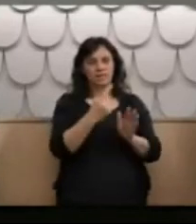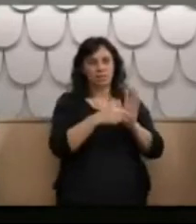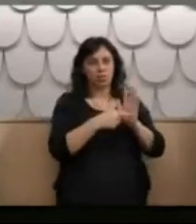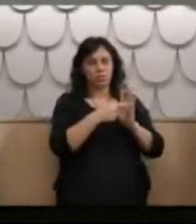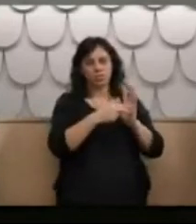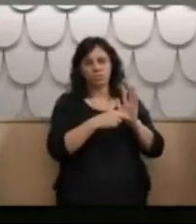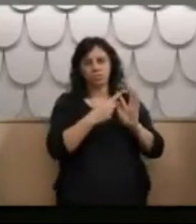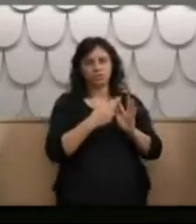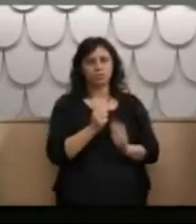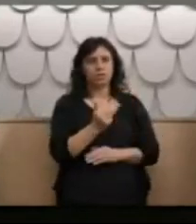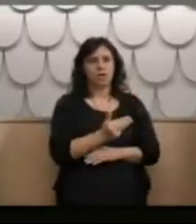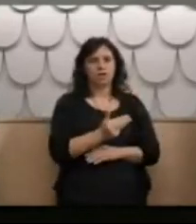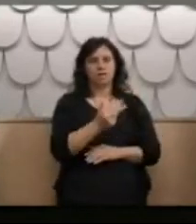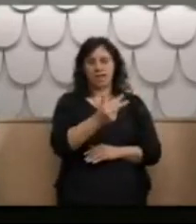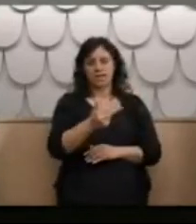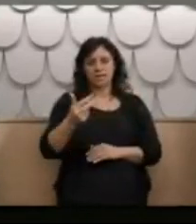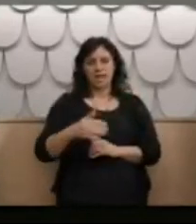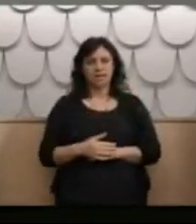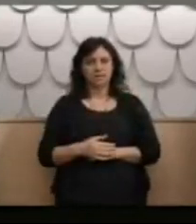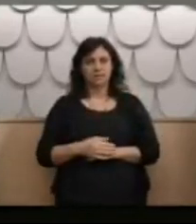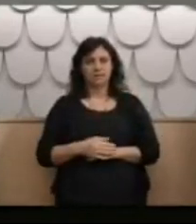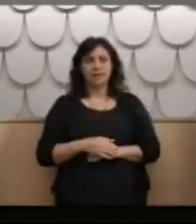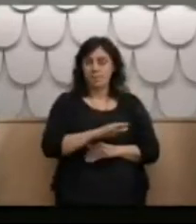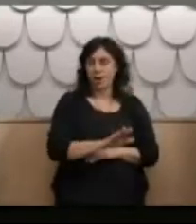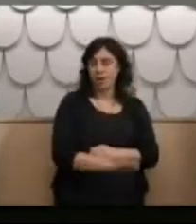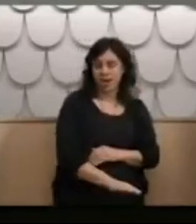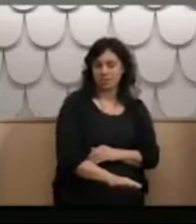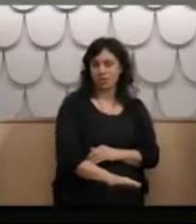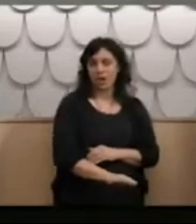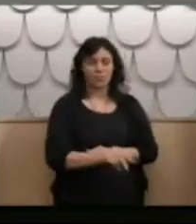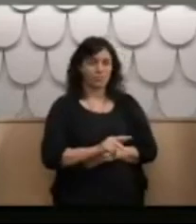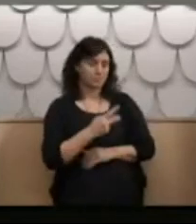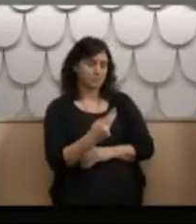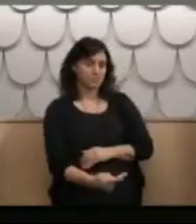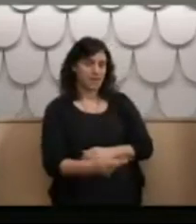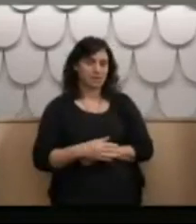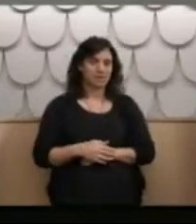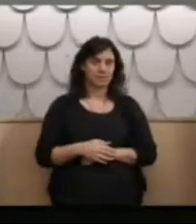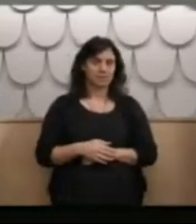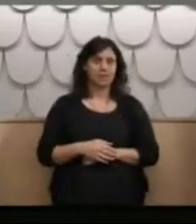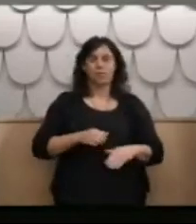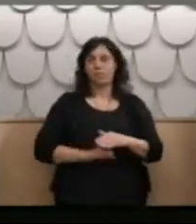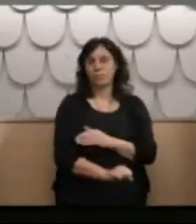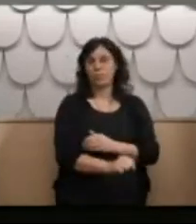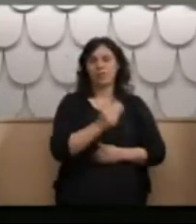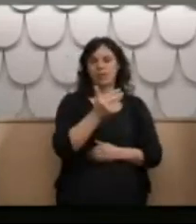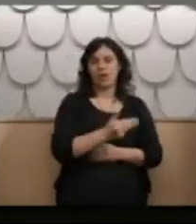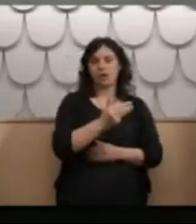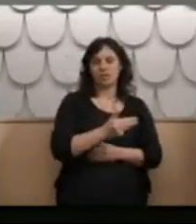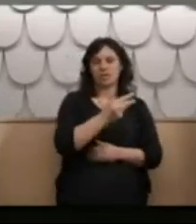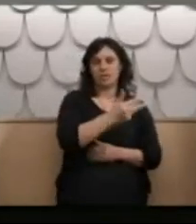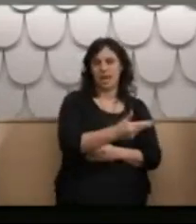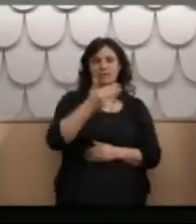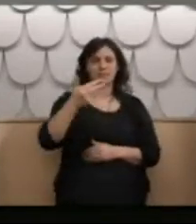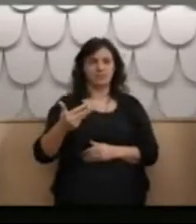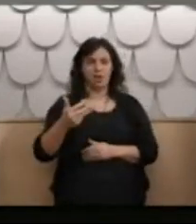Things really began to settle down for me. My youngest child, my son, was born in 1989. I spent